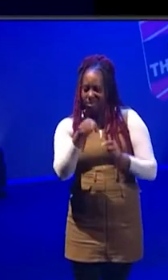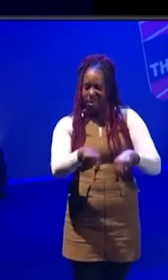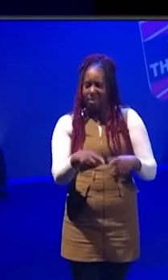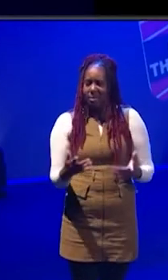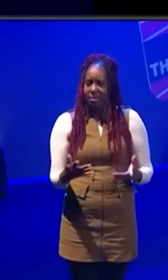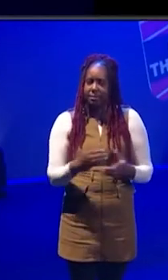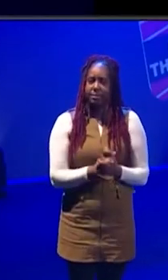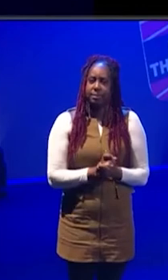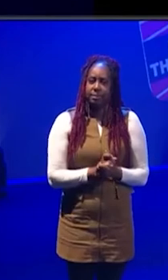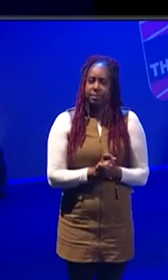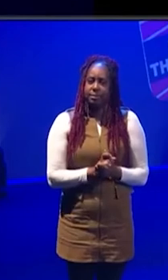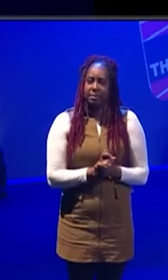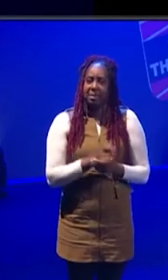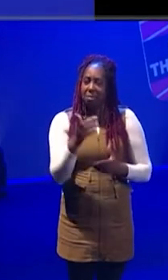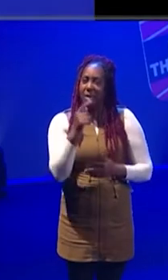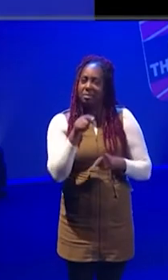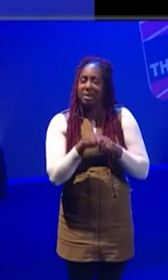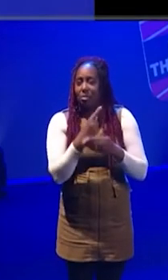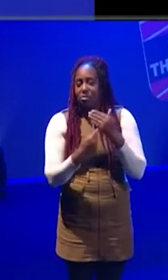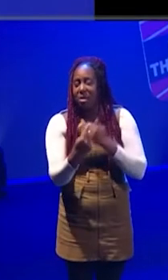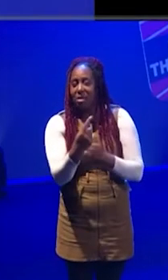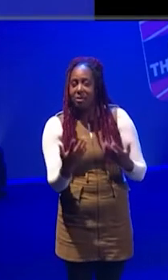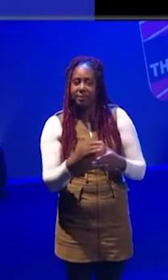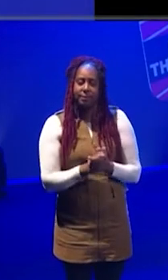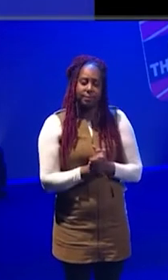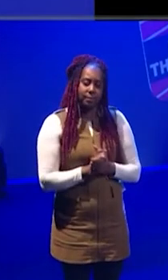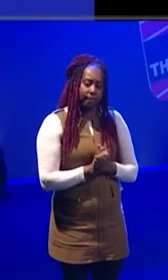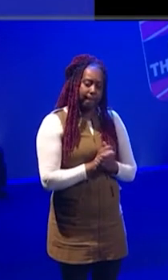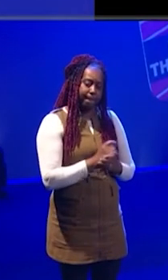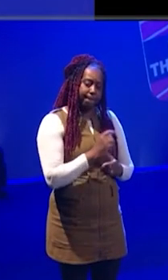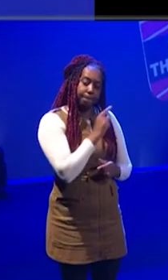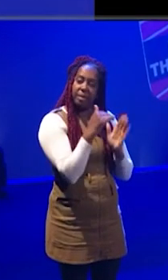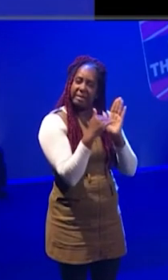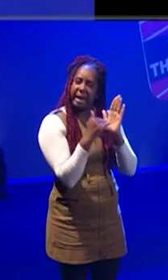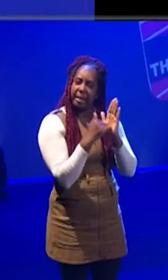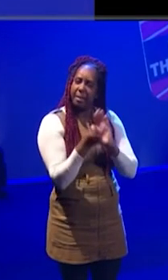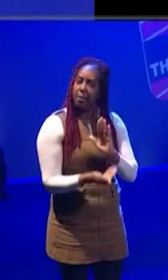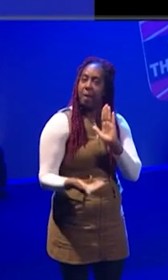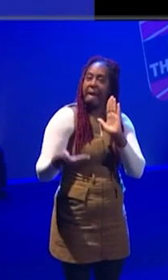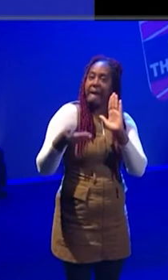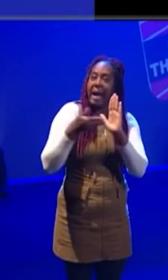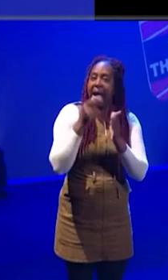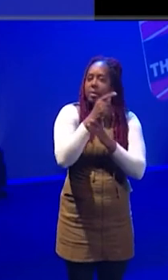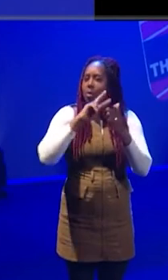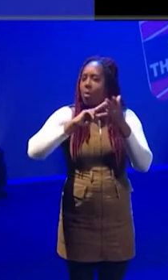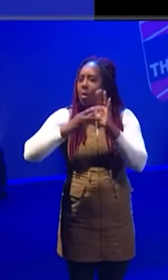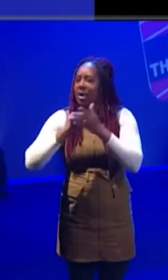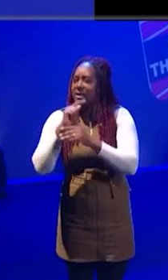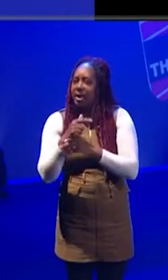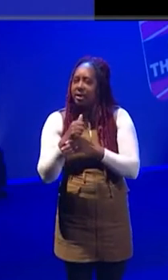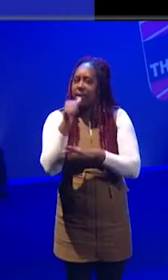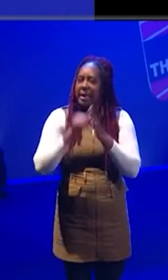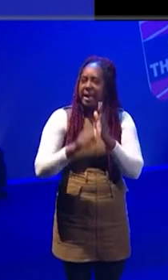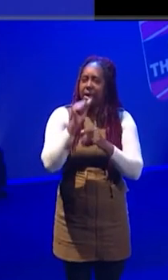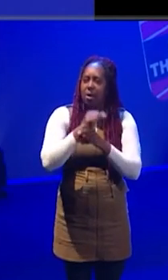But, It's basically a freelance industry. And I think I would just add to that because there's a brilliant organisation that was formed at the beginning of the